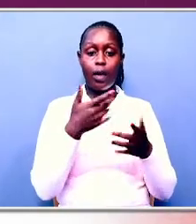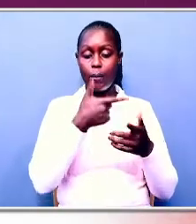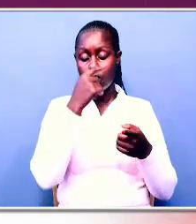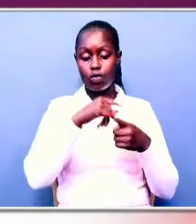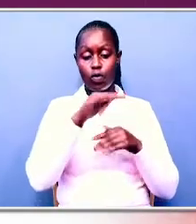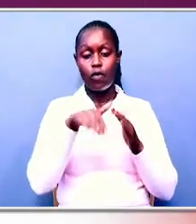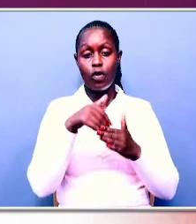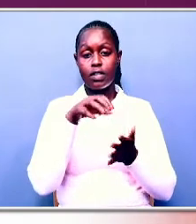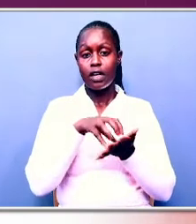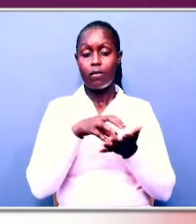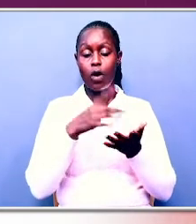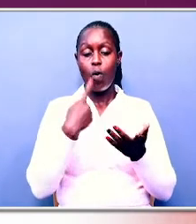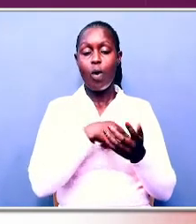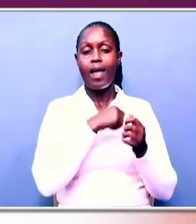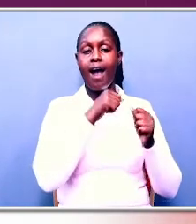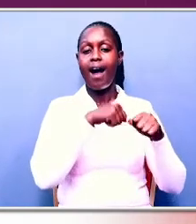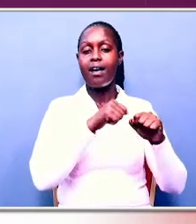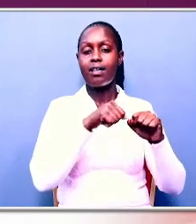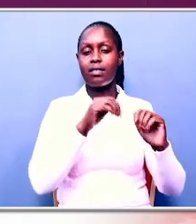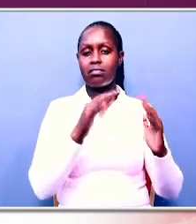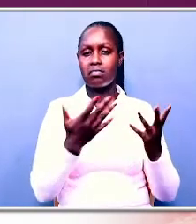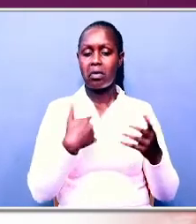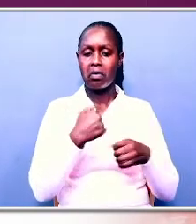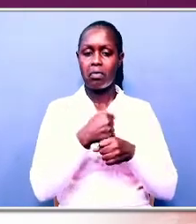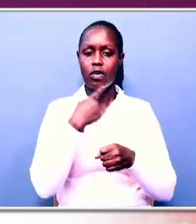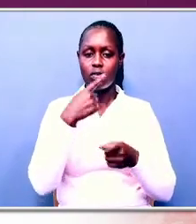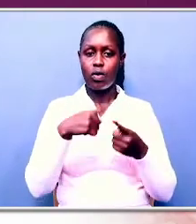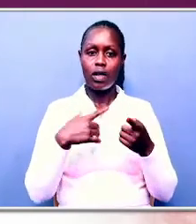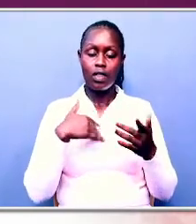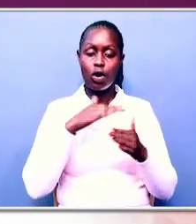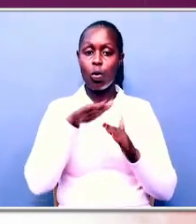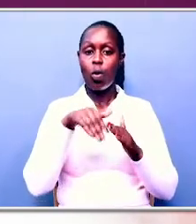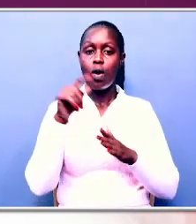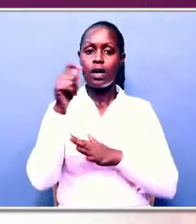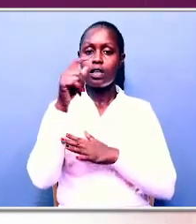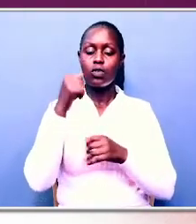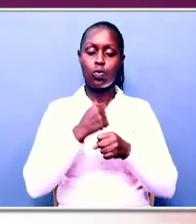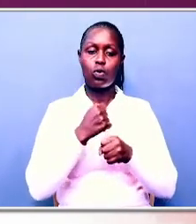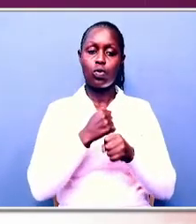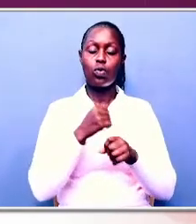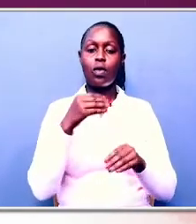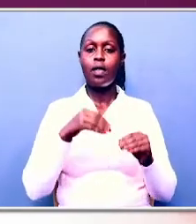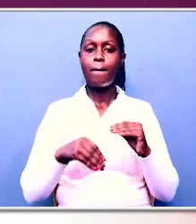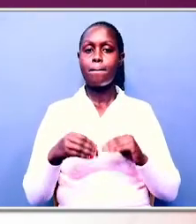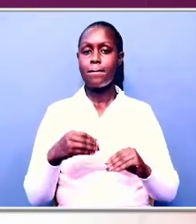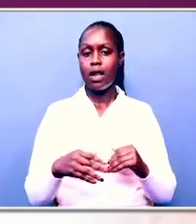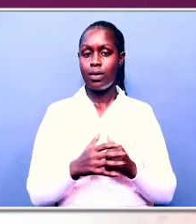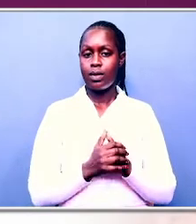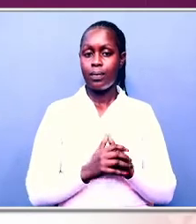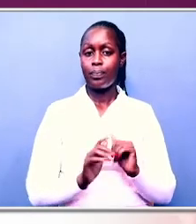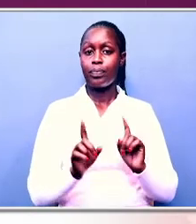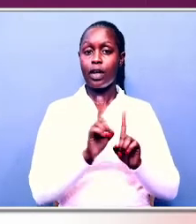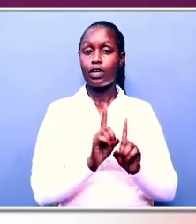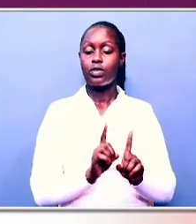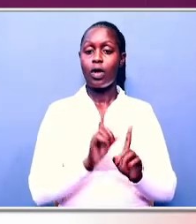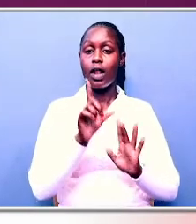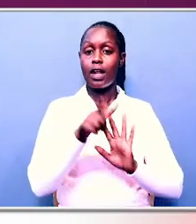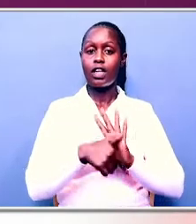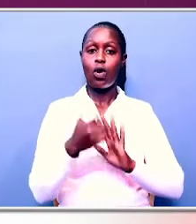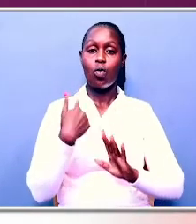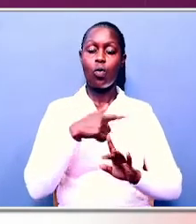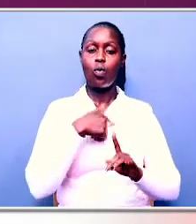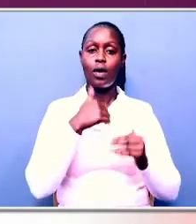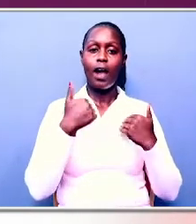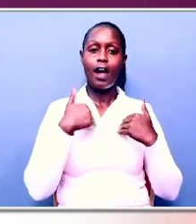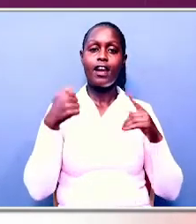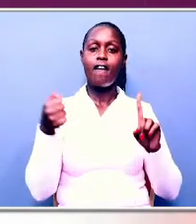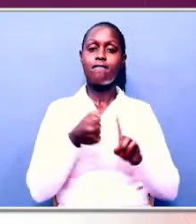agreed to ensure that never again will Kenyatta go to the ballot and we end up with violence